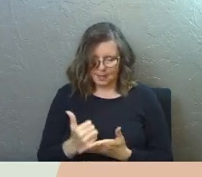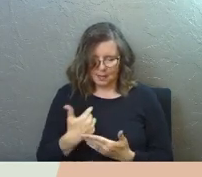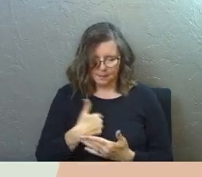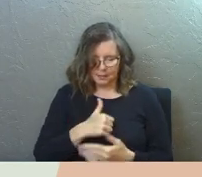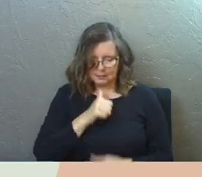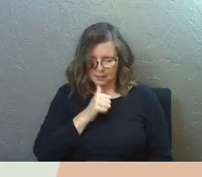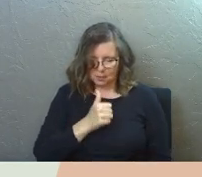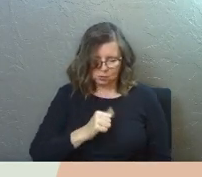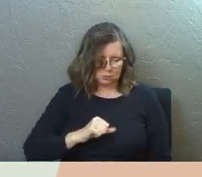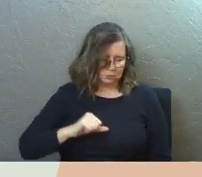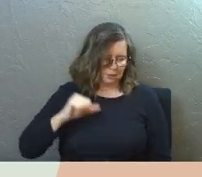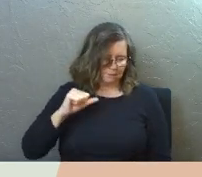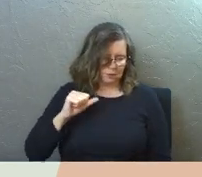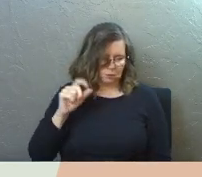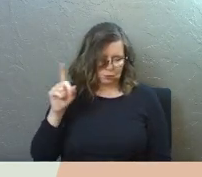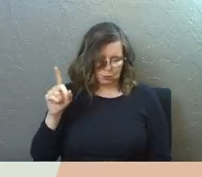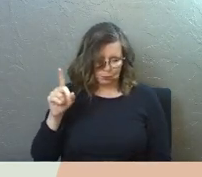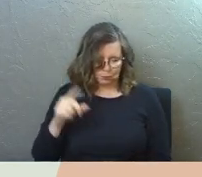us not to refuse you.